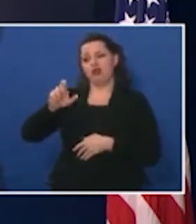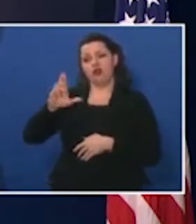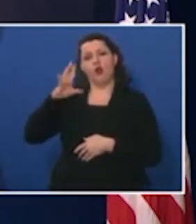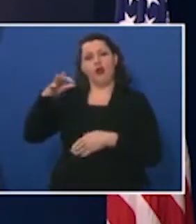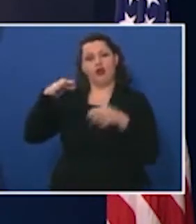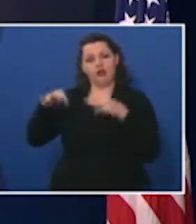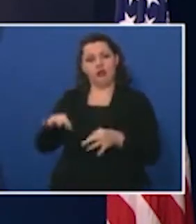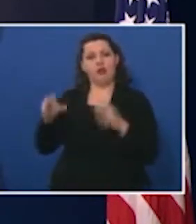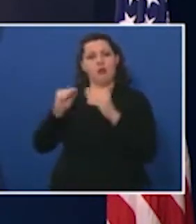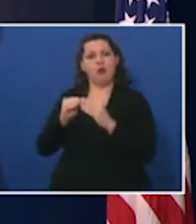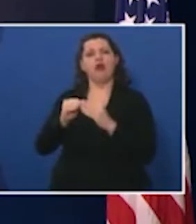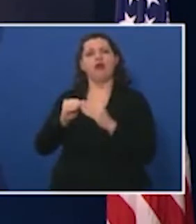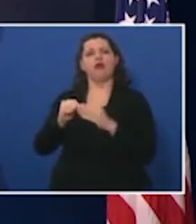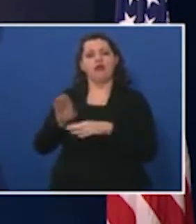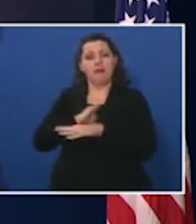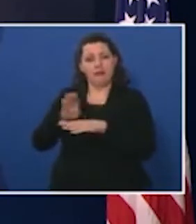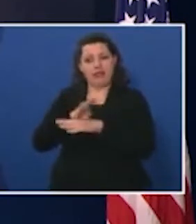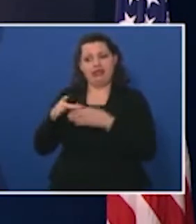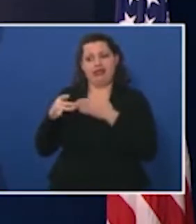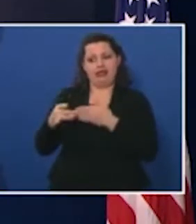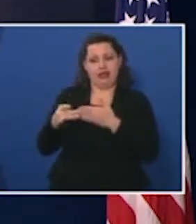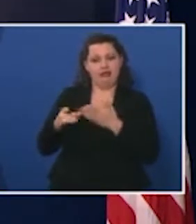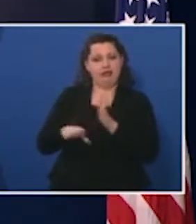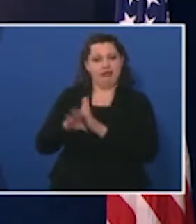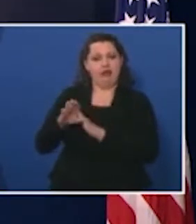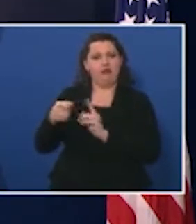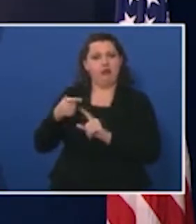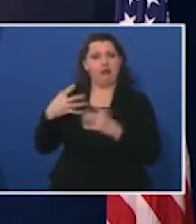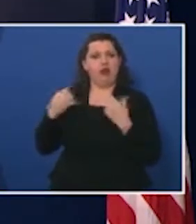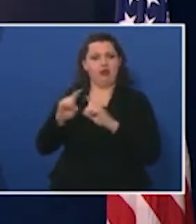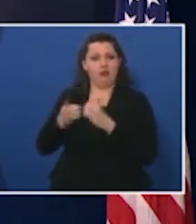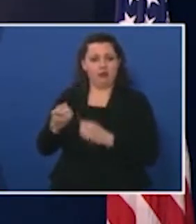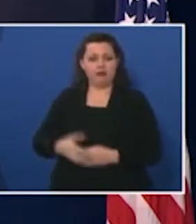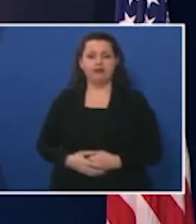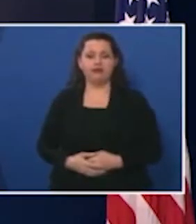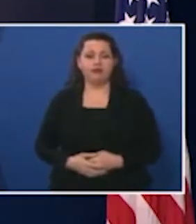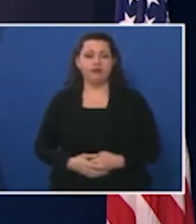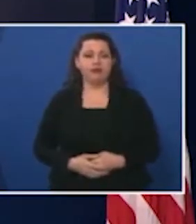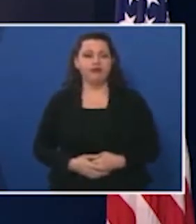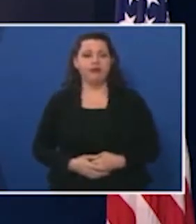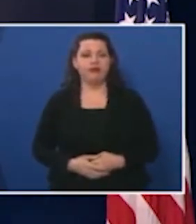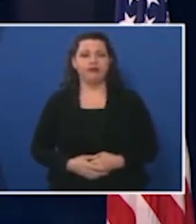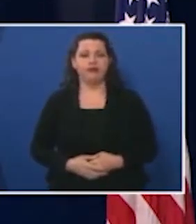the business guidance guidance developed by the Department of Public Health Sarah